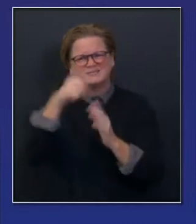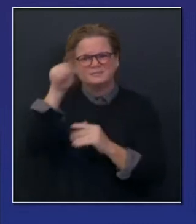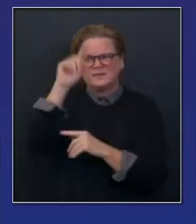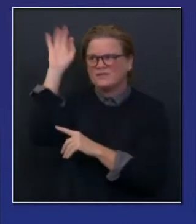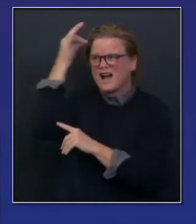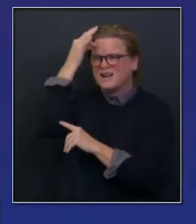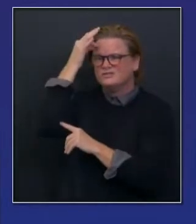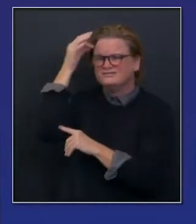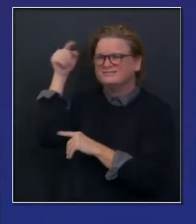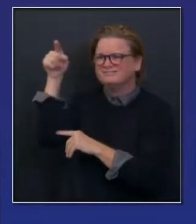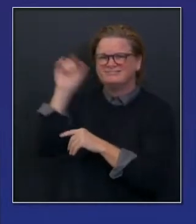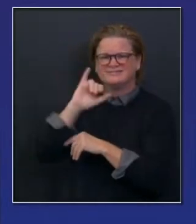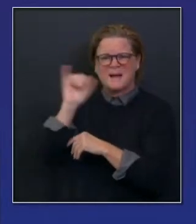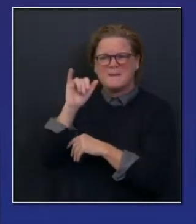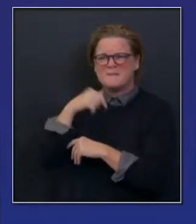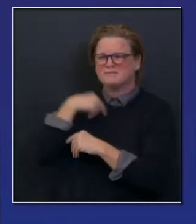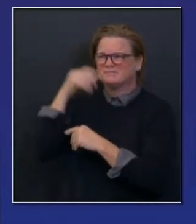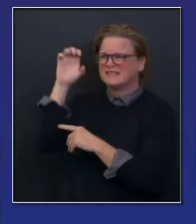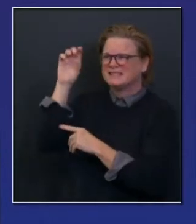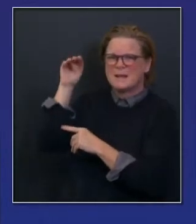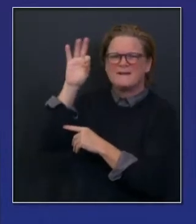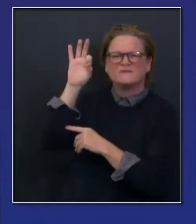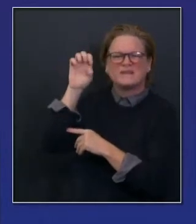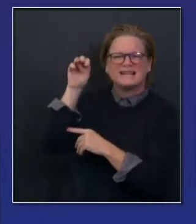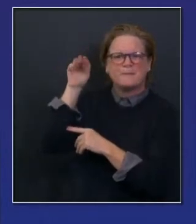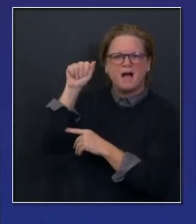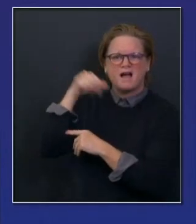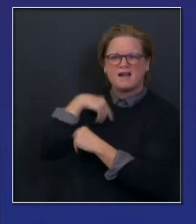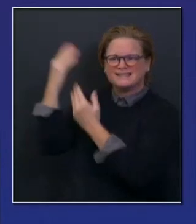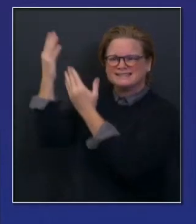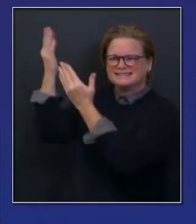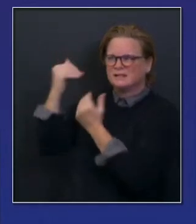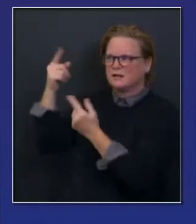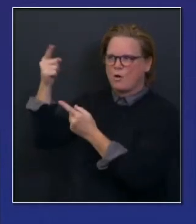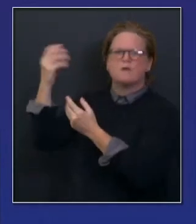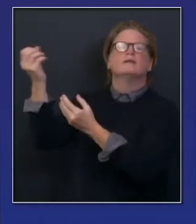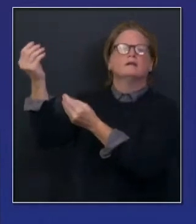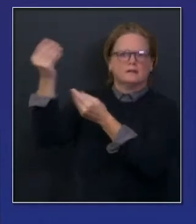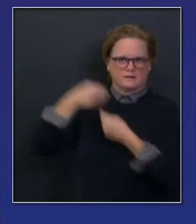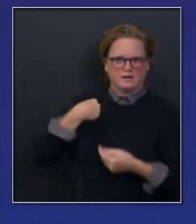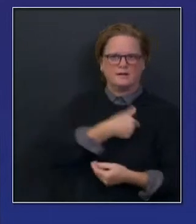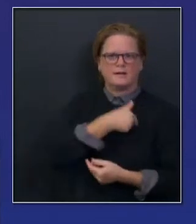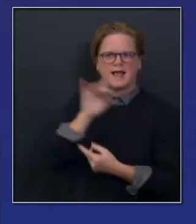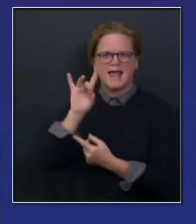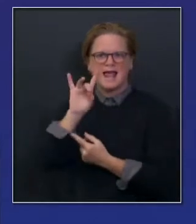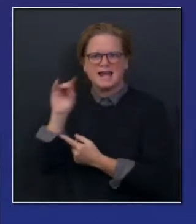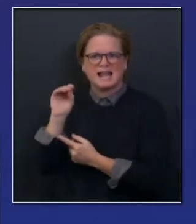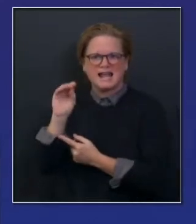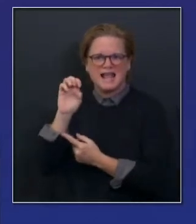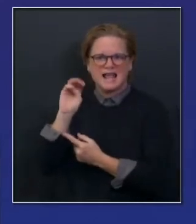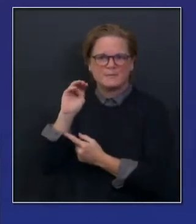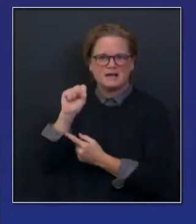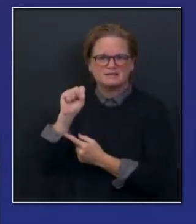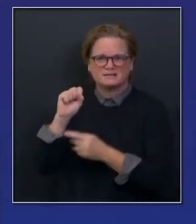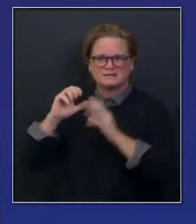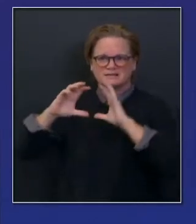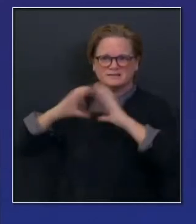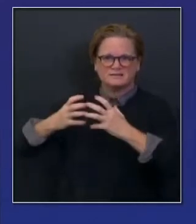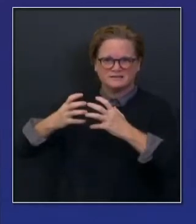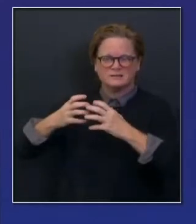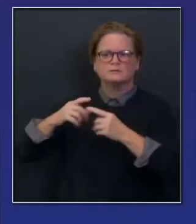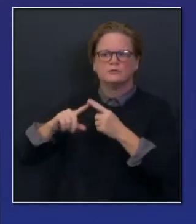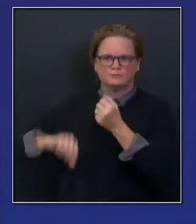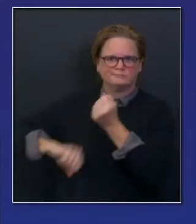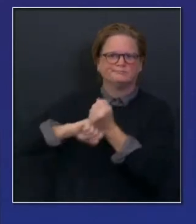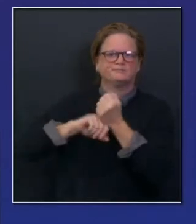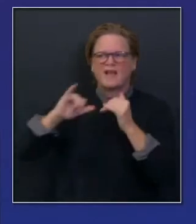received it through FEMA for 80 EMS personnel. That's 40 paramedics, 40 EMT. We have